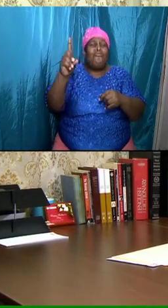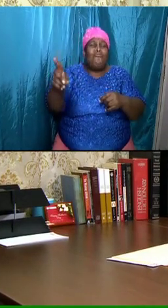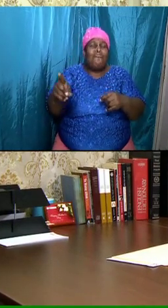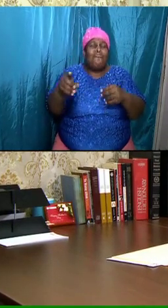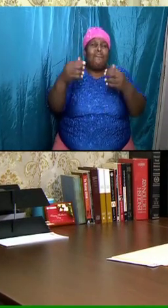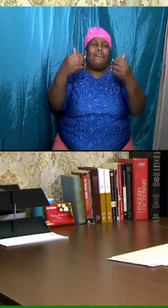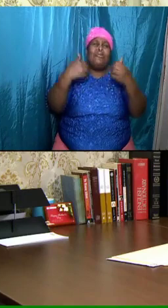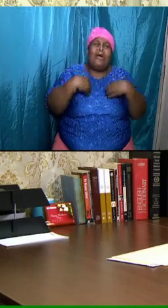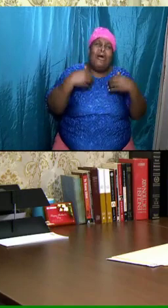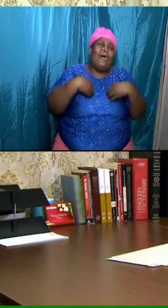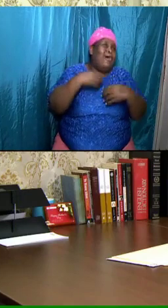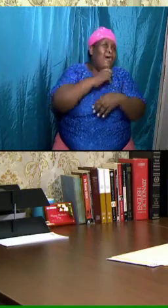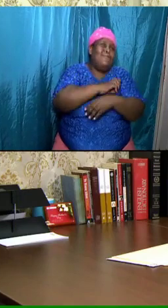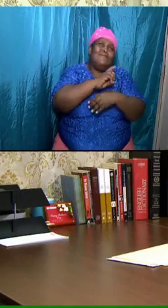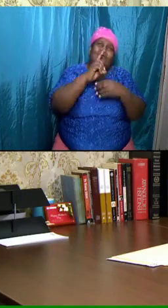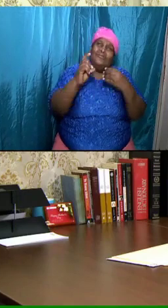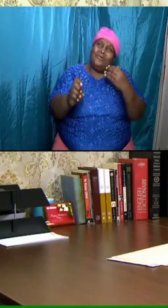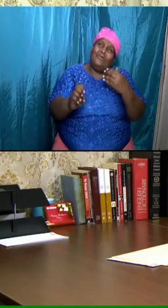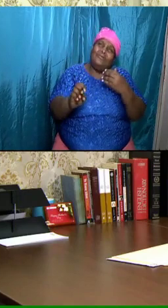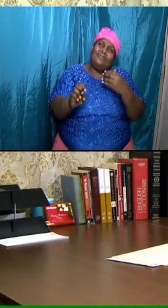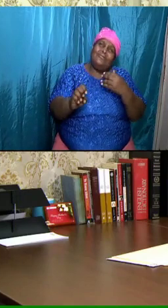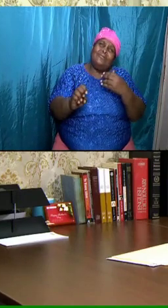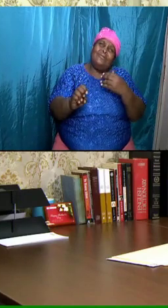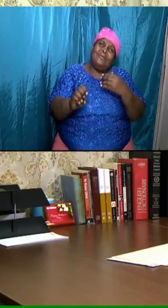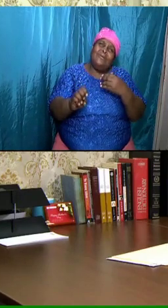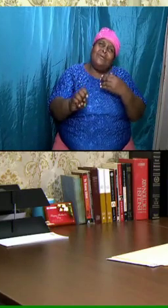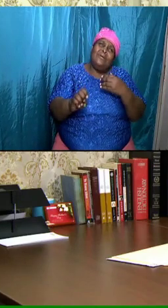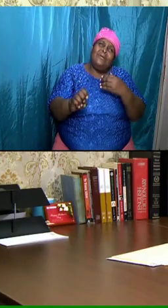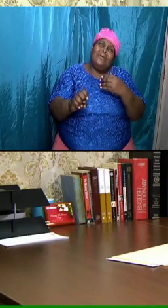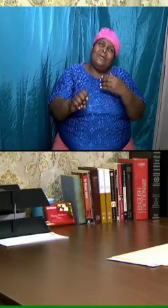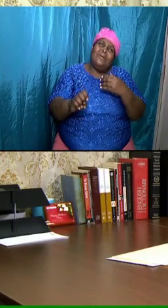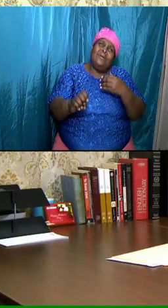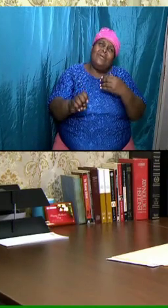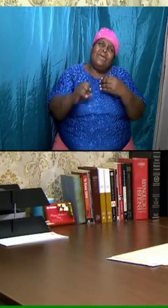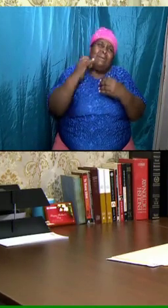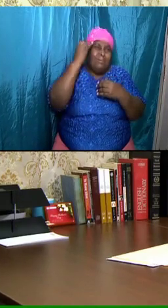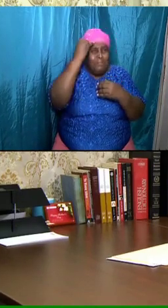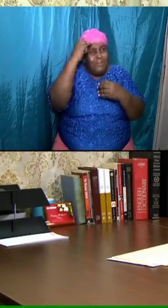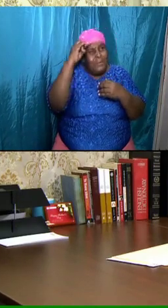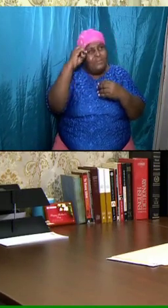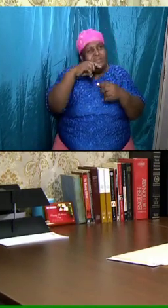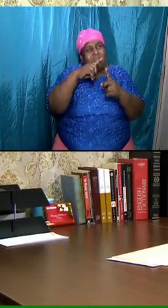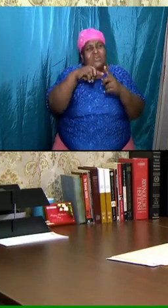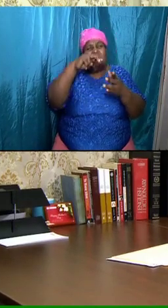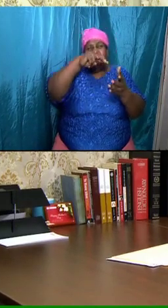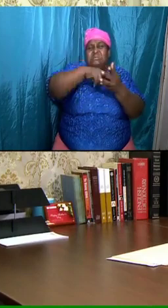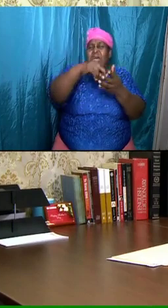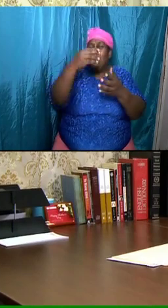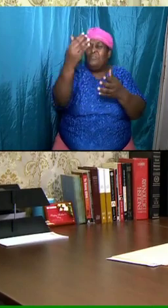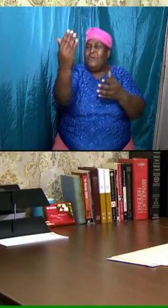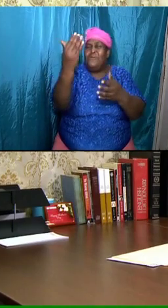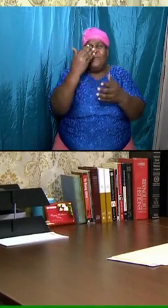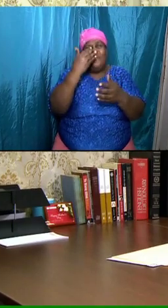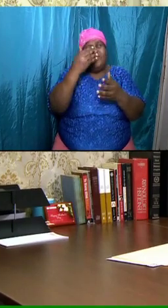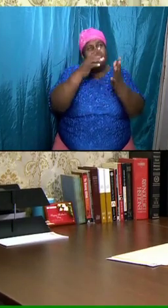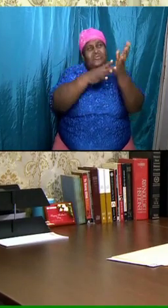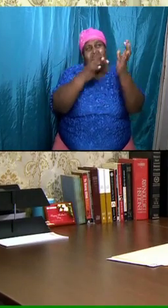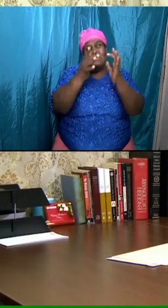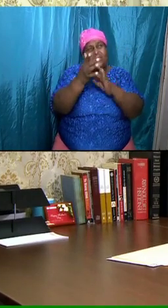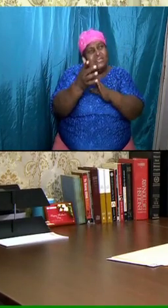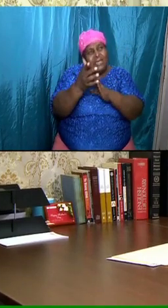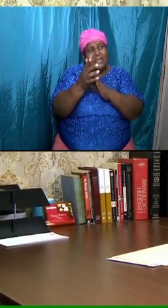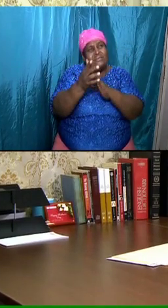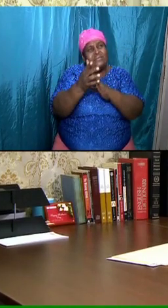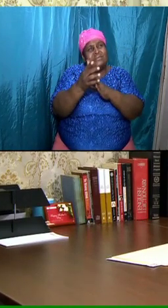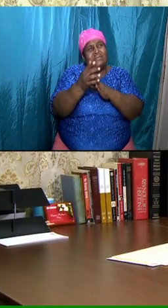all of his glory and his might and his majesty. And we realize that we sat down here